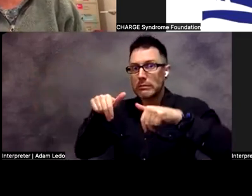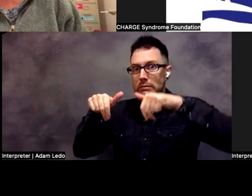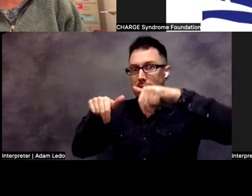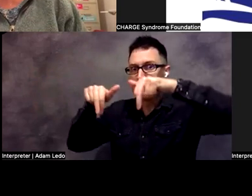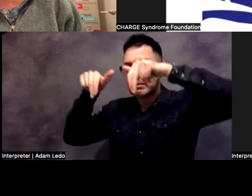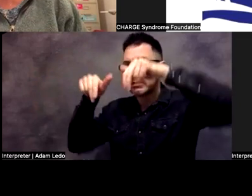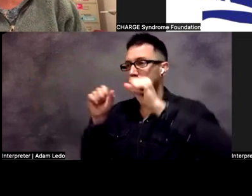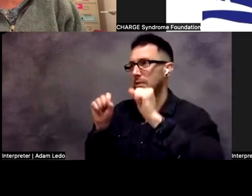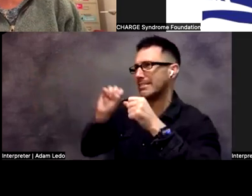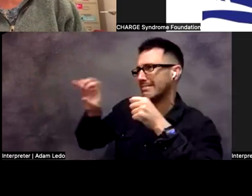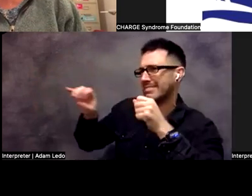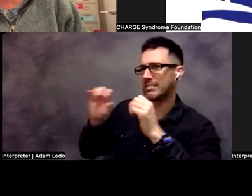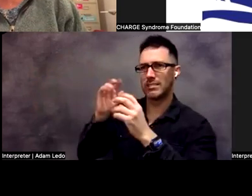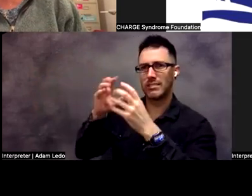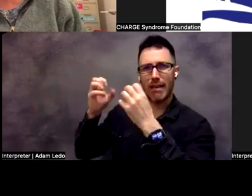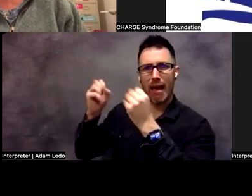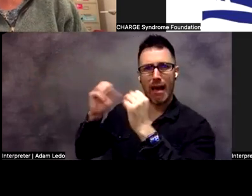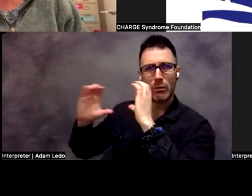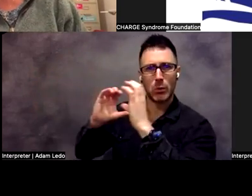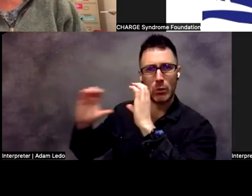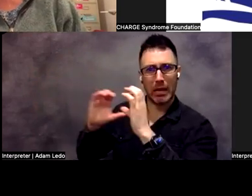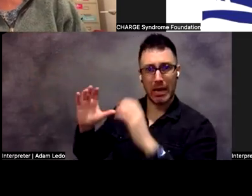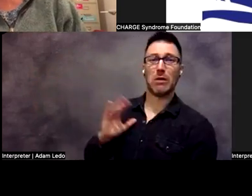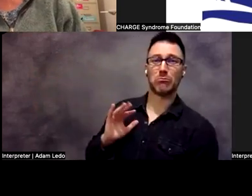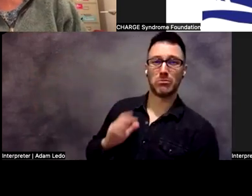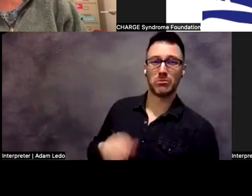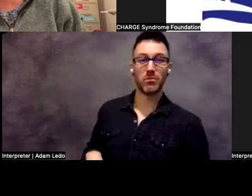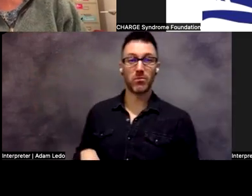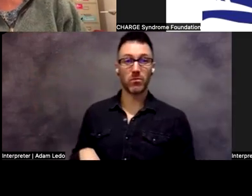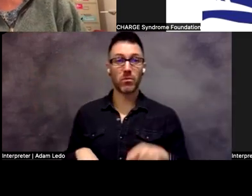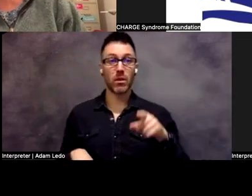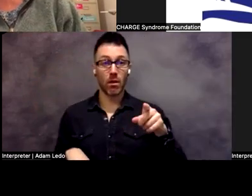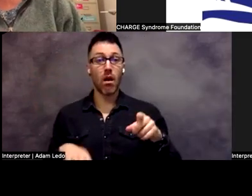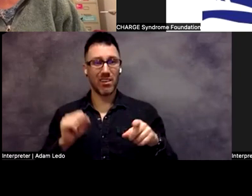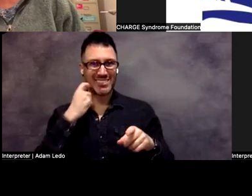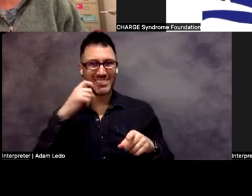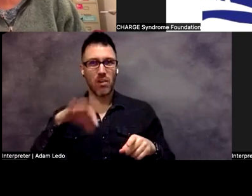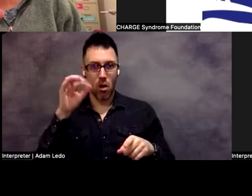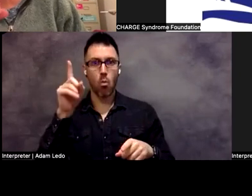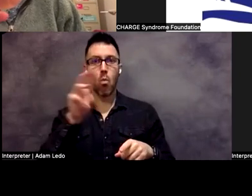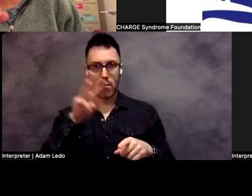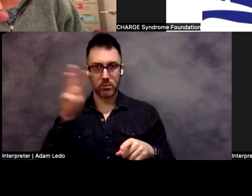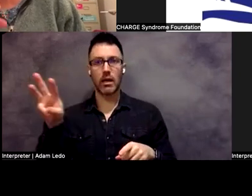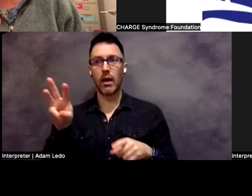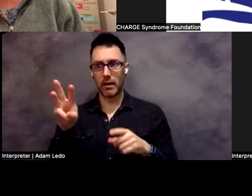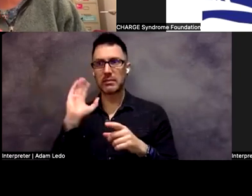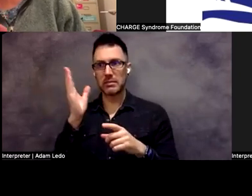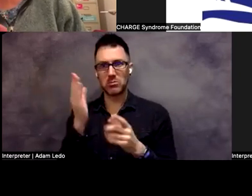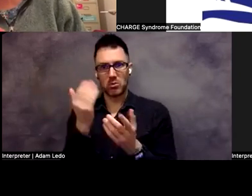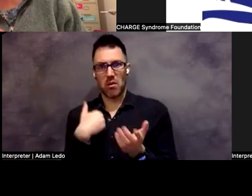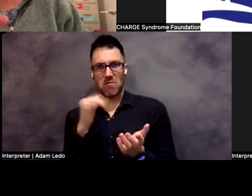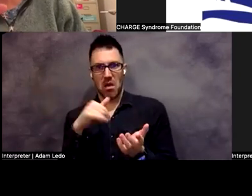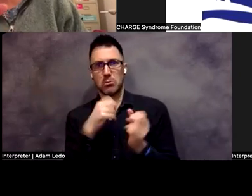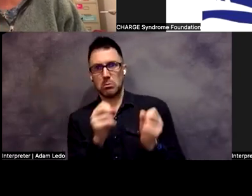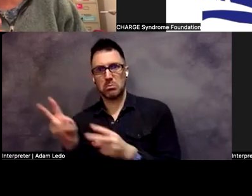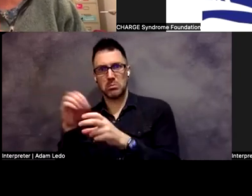That's awesome. I just found a website that seems to have what you're describing, so I just put that in the chat. That reminds me, Lily,